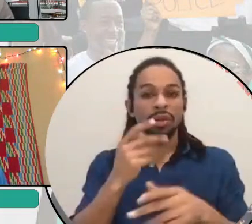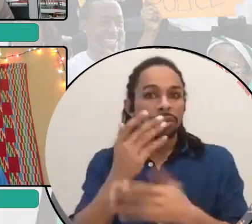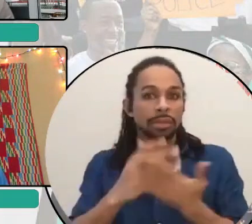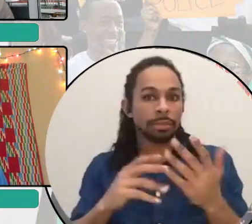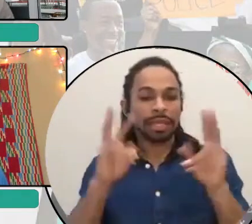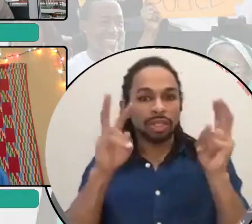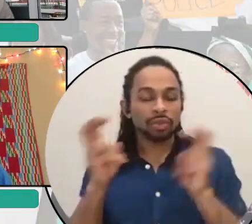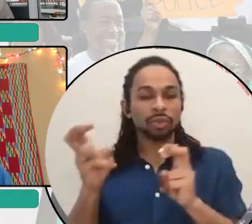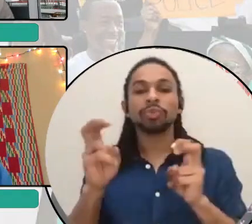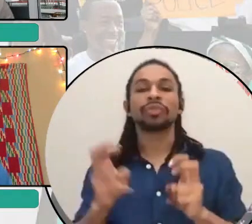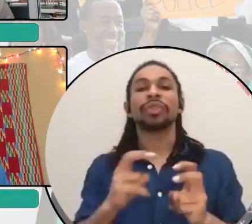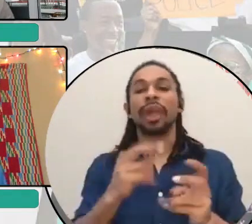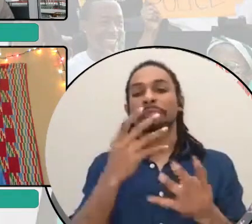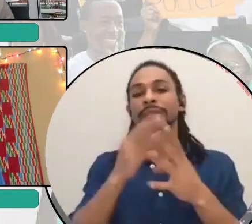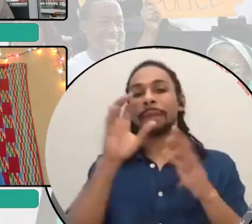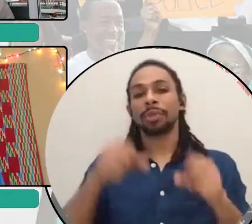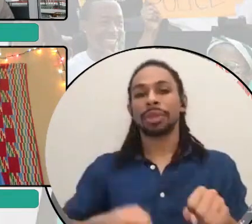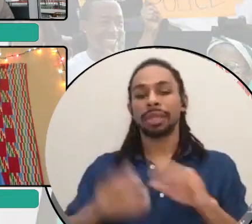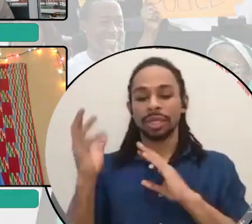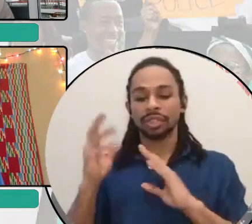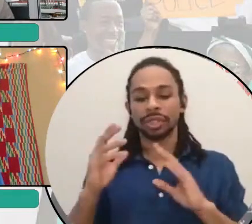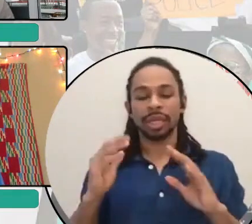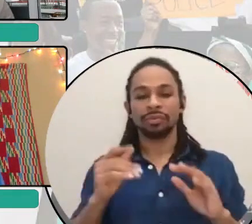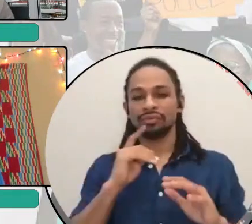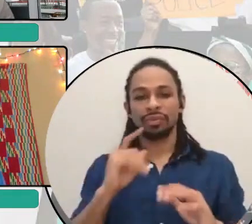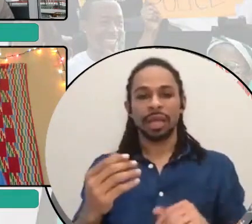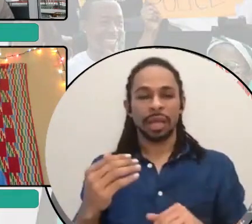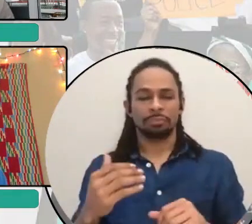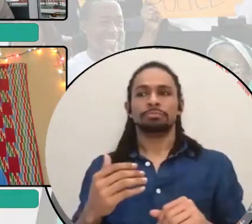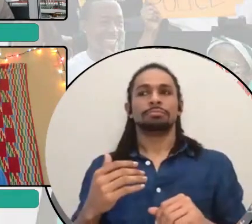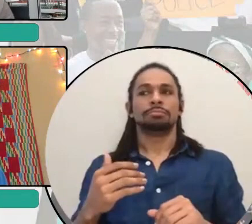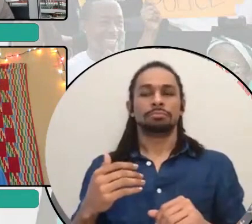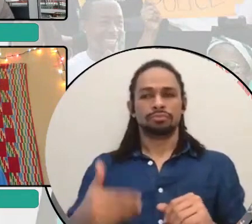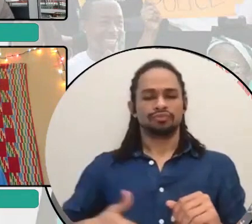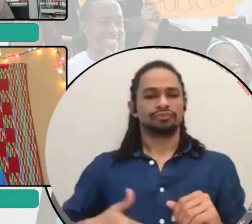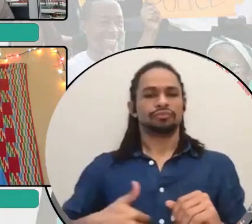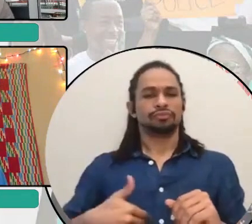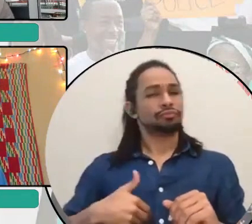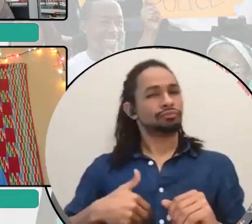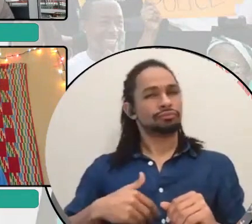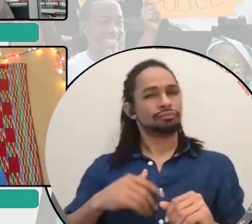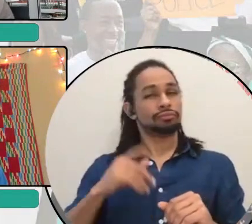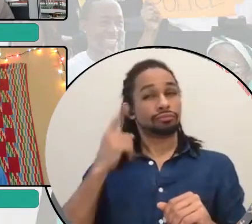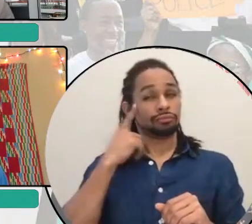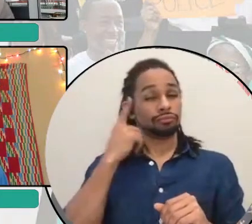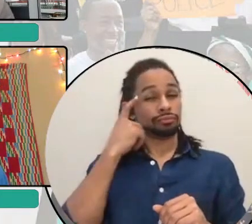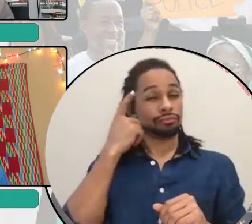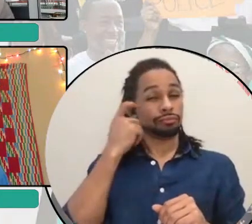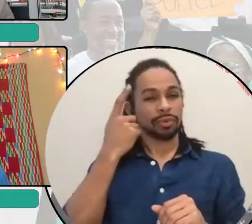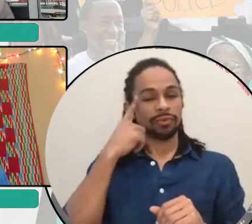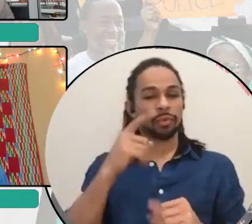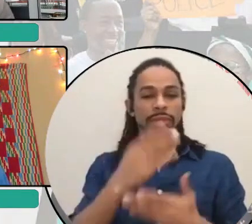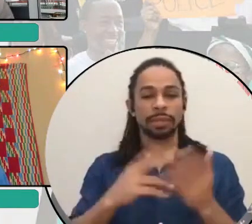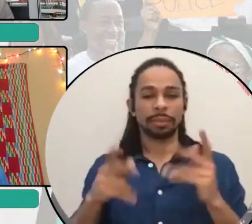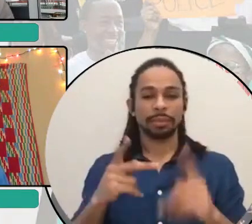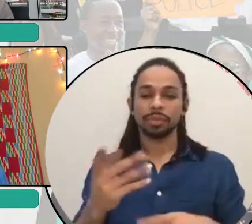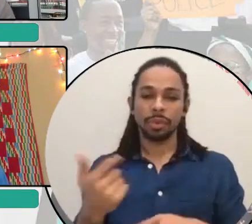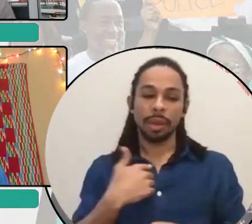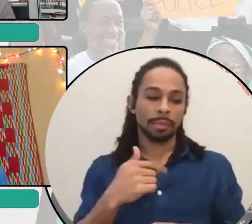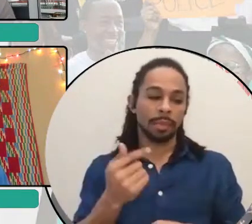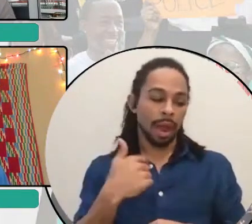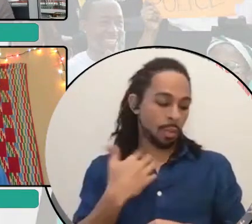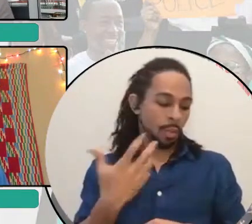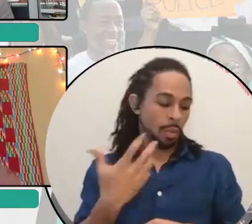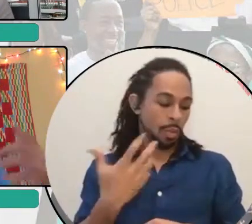for people as individuals and within the larger movement? And so, um, I want to actually go to you first, Ivan, if that's